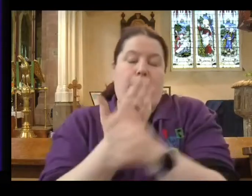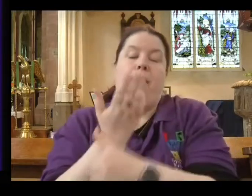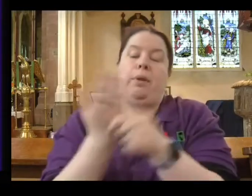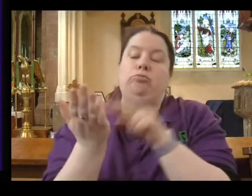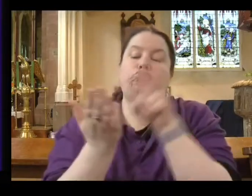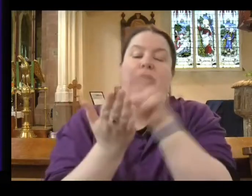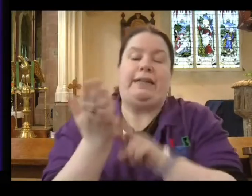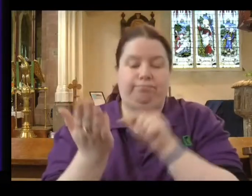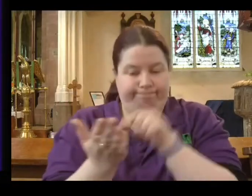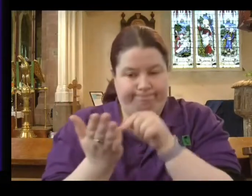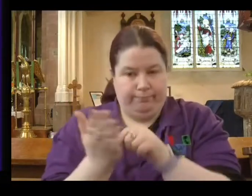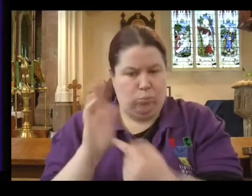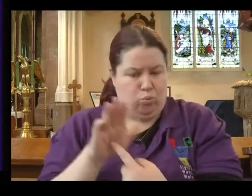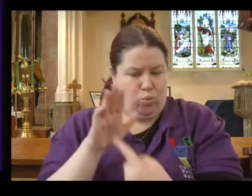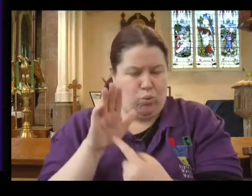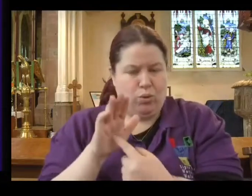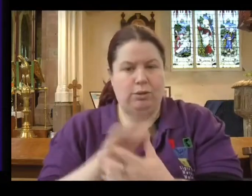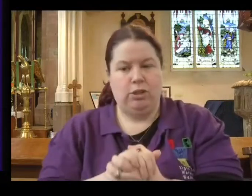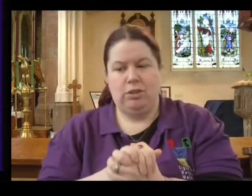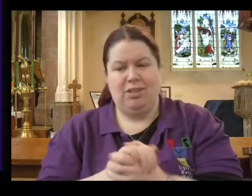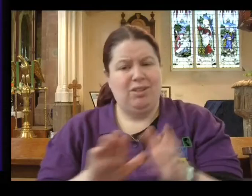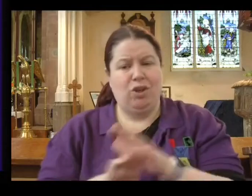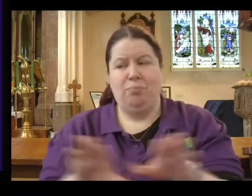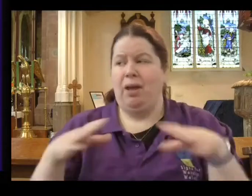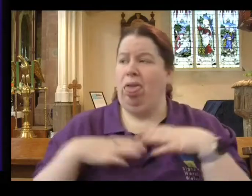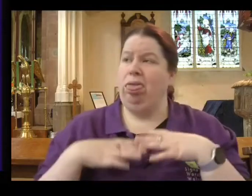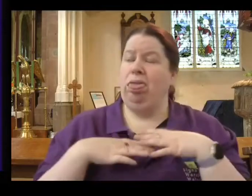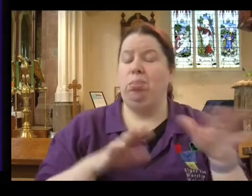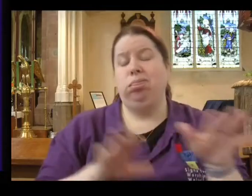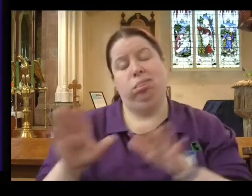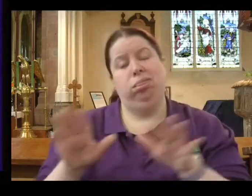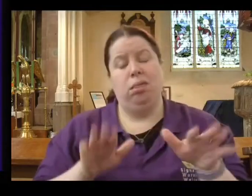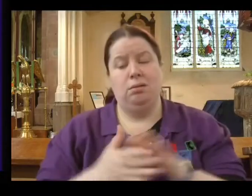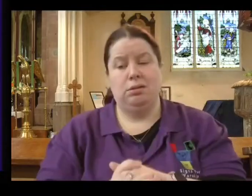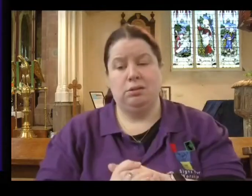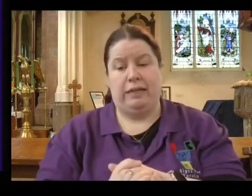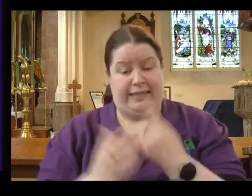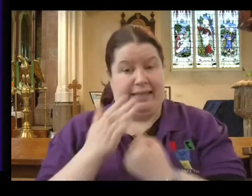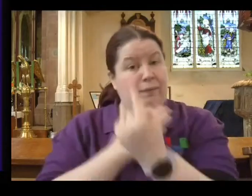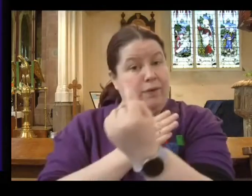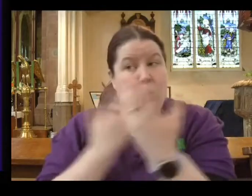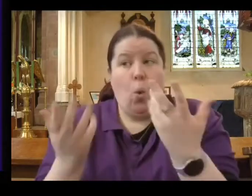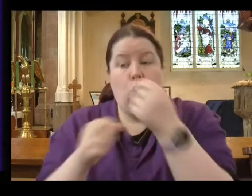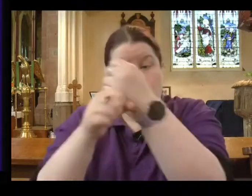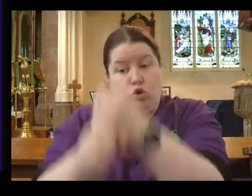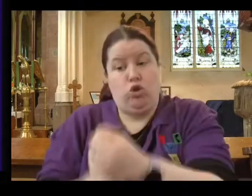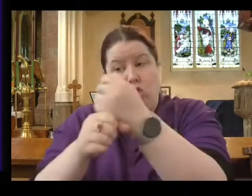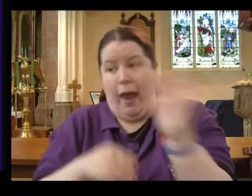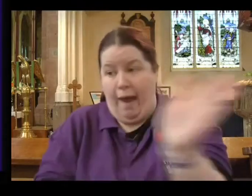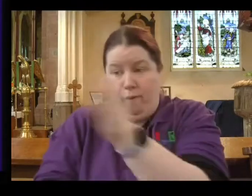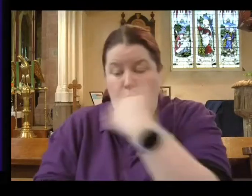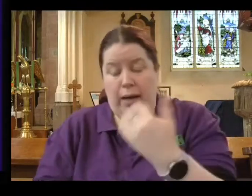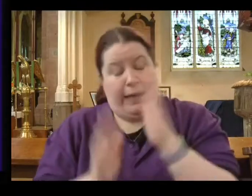Secondly, don't be complacent as individuals or as a church. You we mustn't be